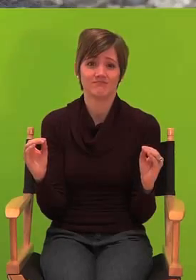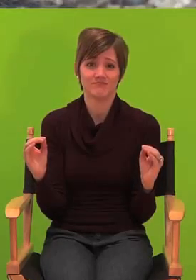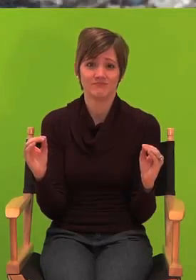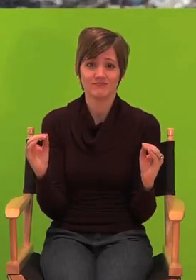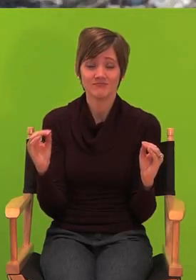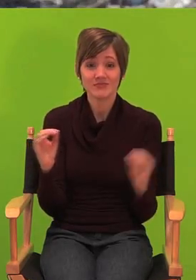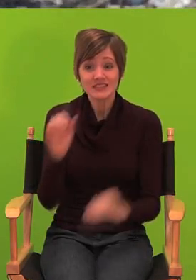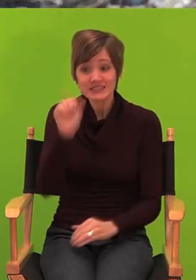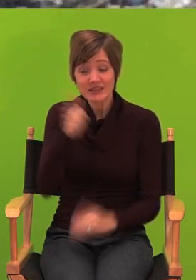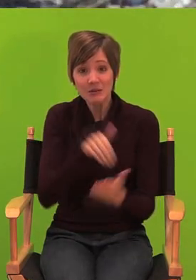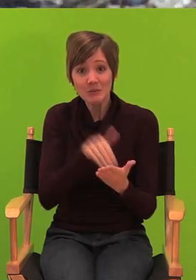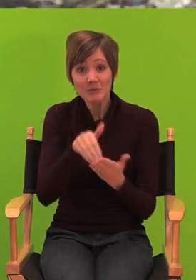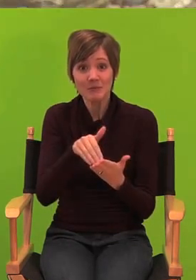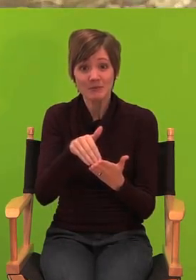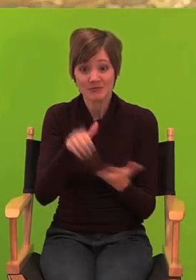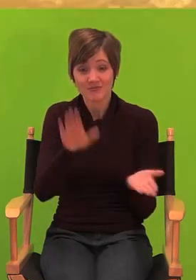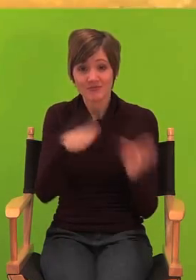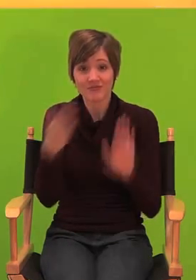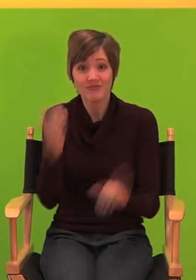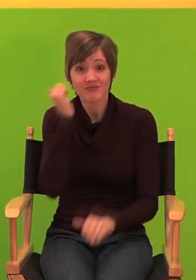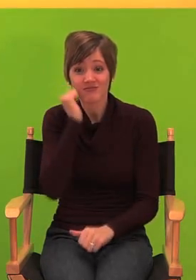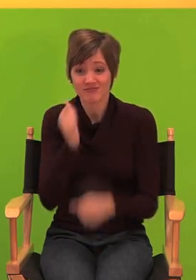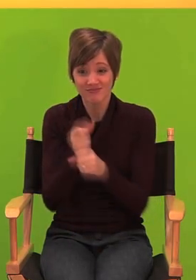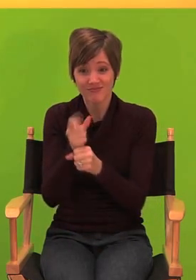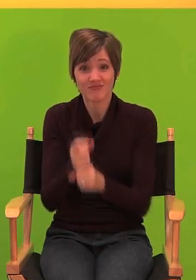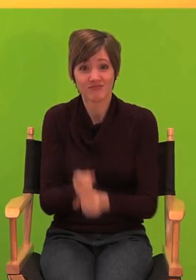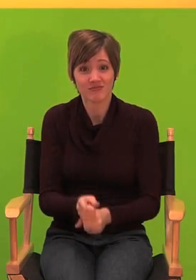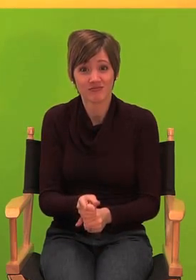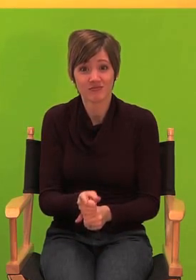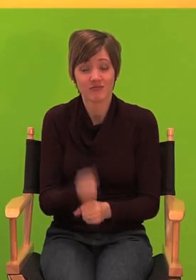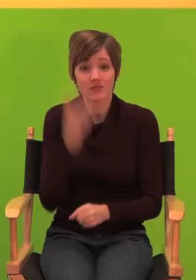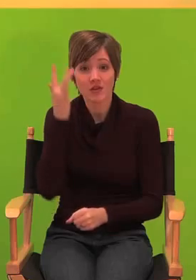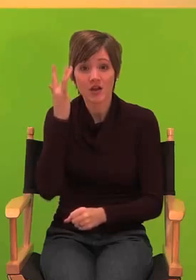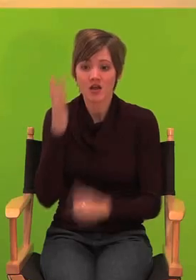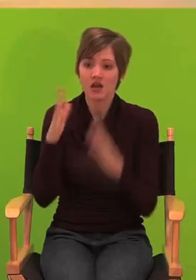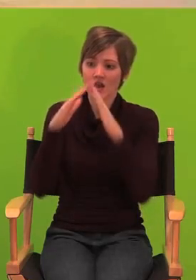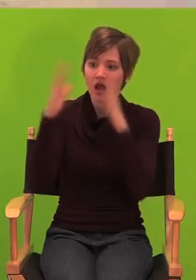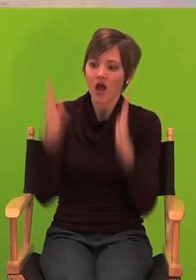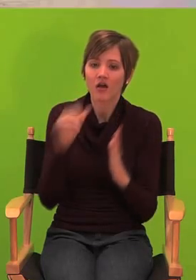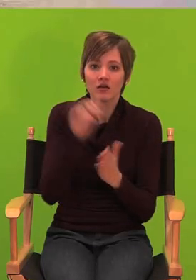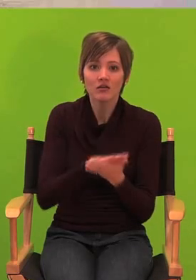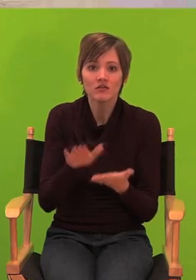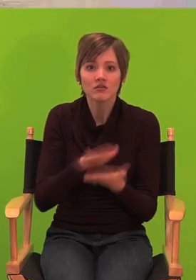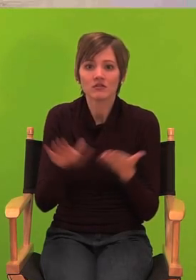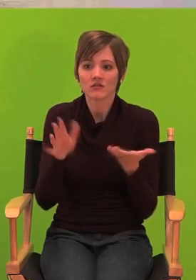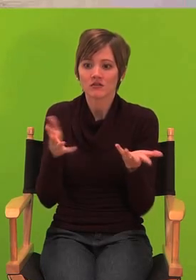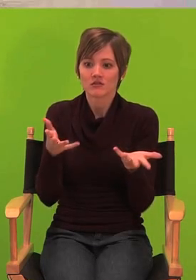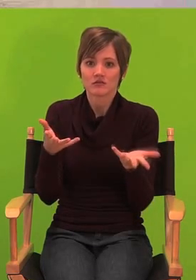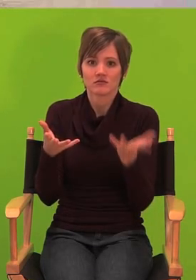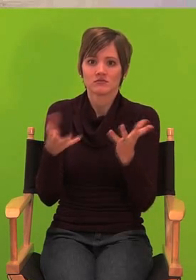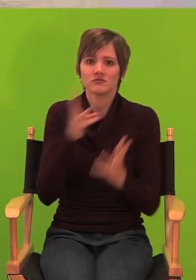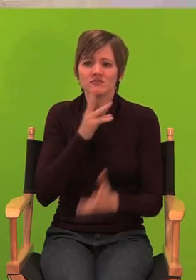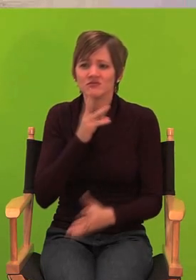And 10 million die each year because of substandard housing, unsafe water, or poor sanitation.